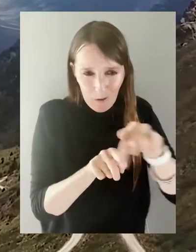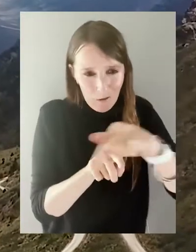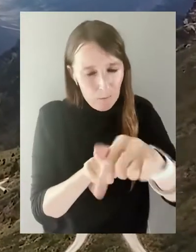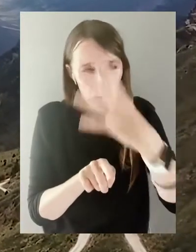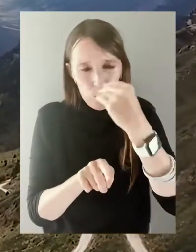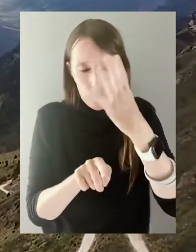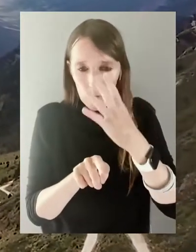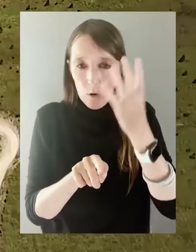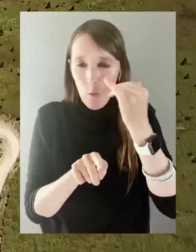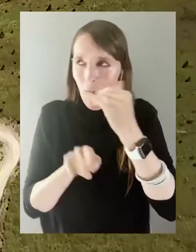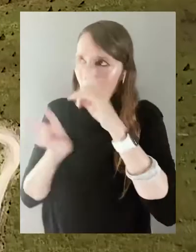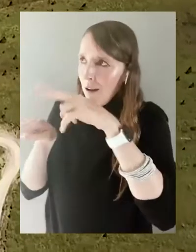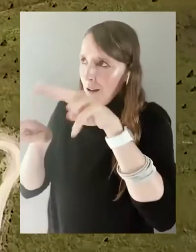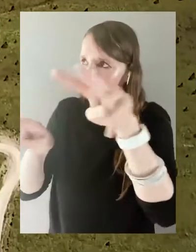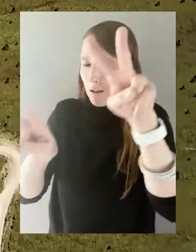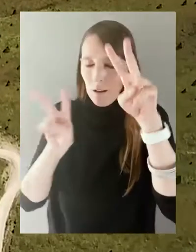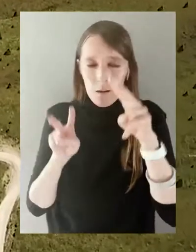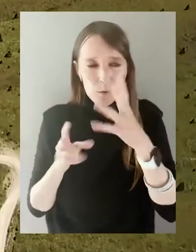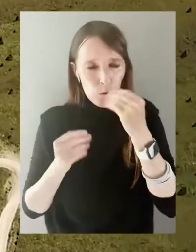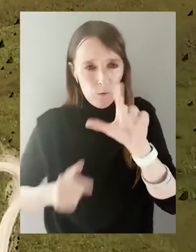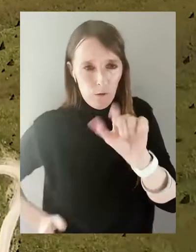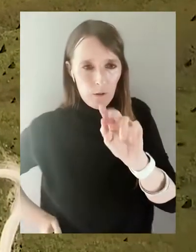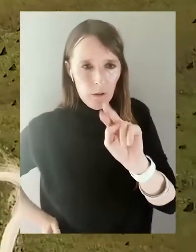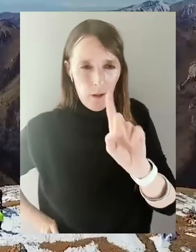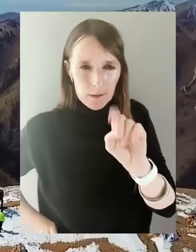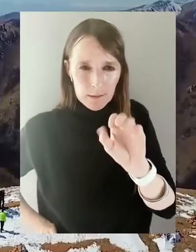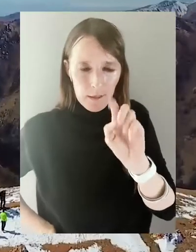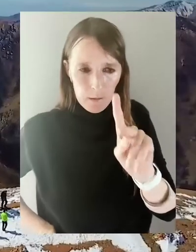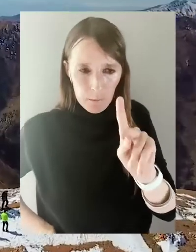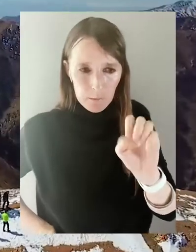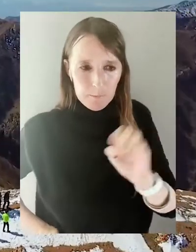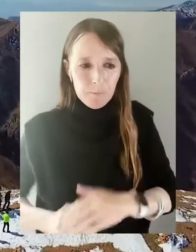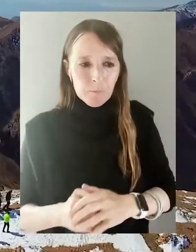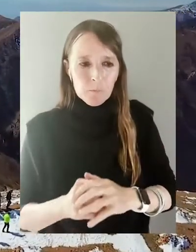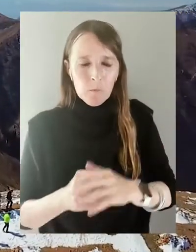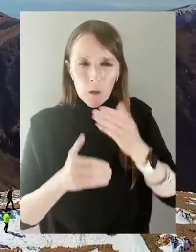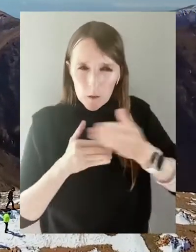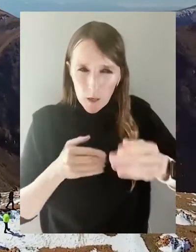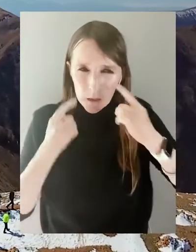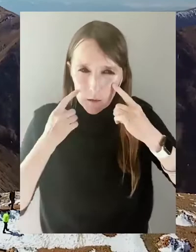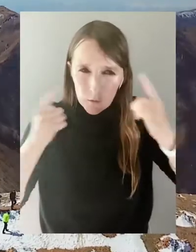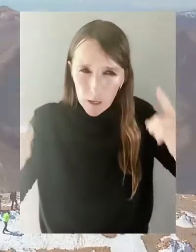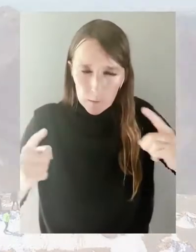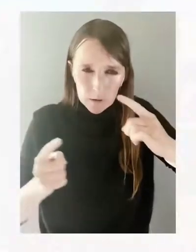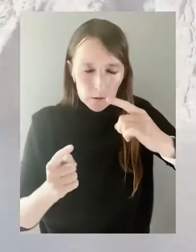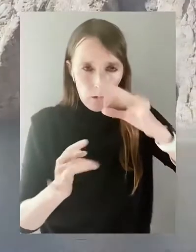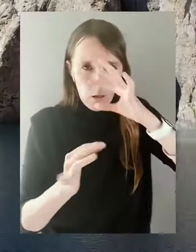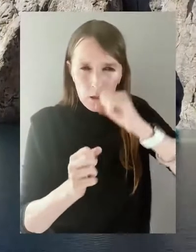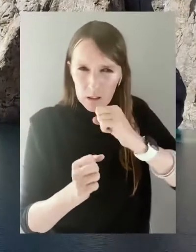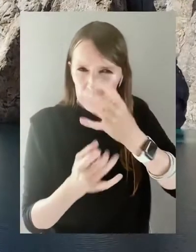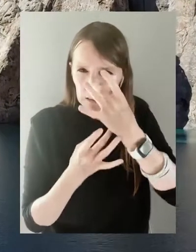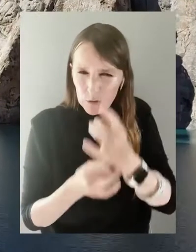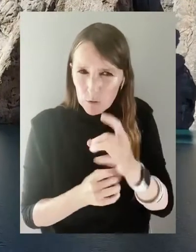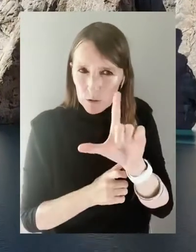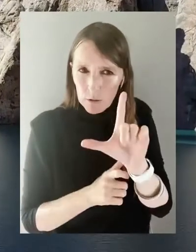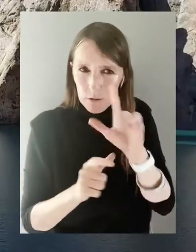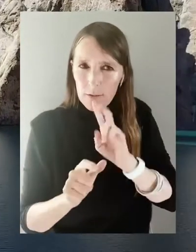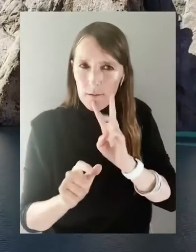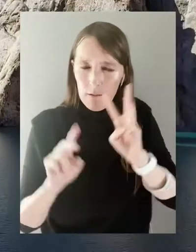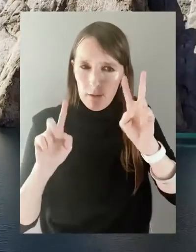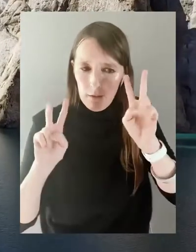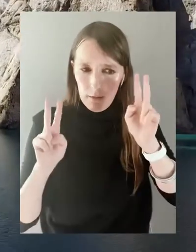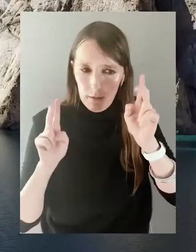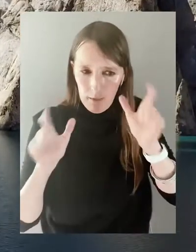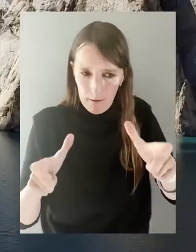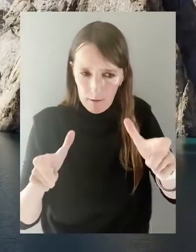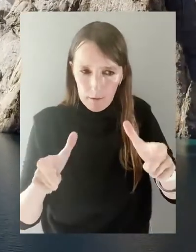especially spectacular, with winding mountain serpentines and wonderful landscapes. Kölsu Lake is one of